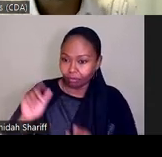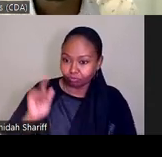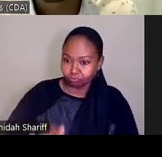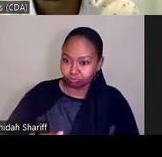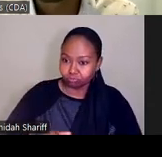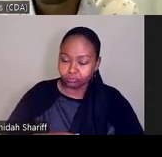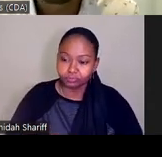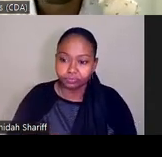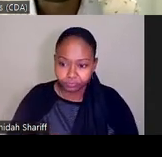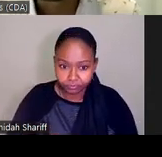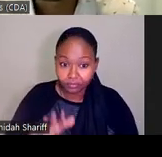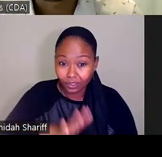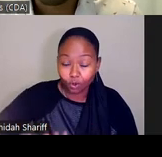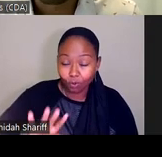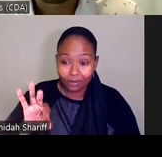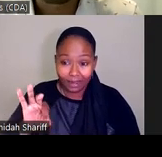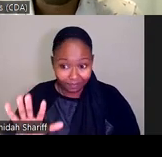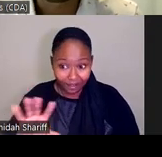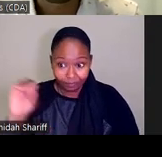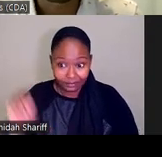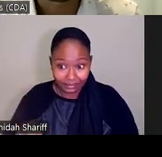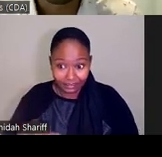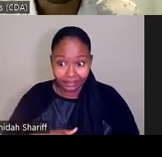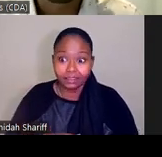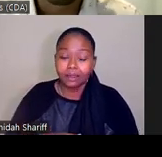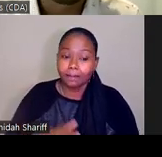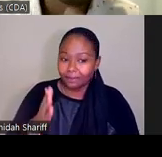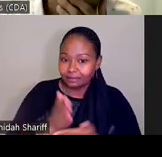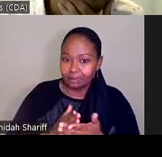right around 95%. And those who speak Spanish at home down, way down at 80%.